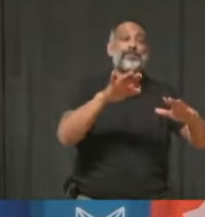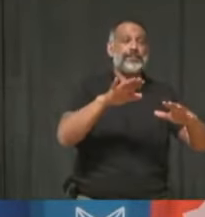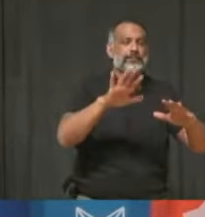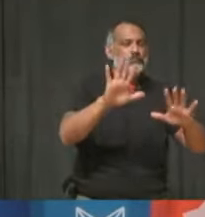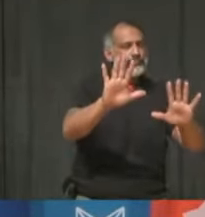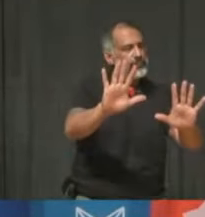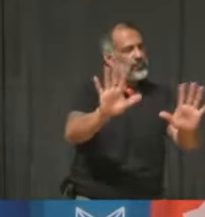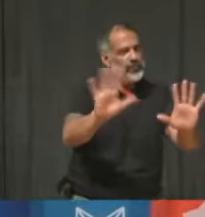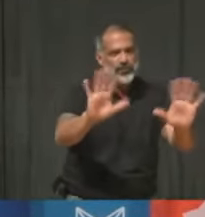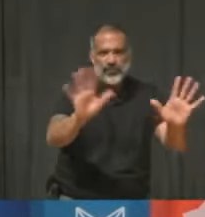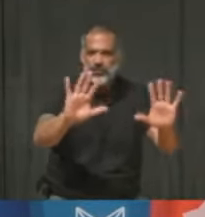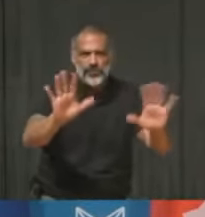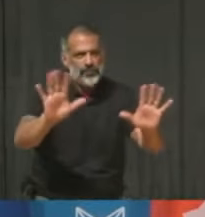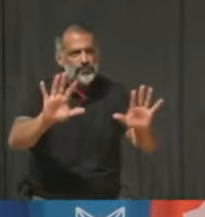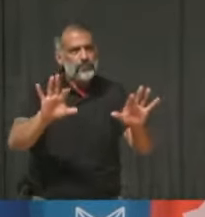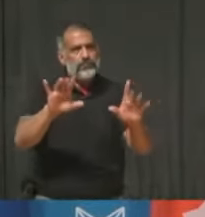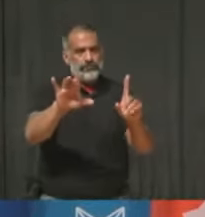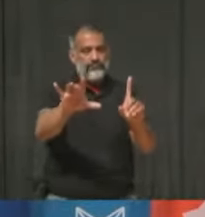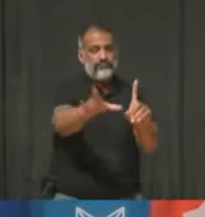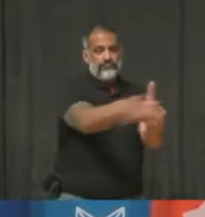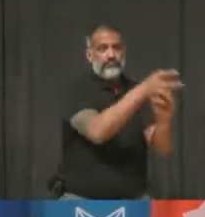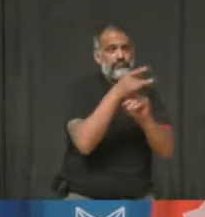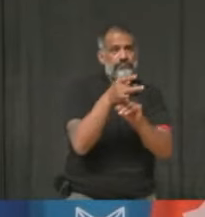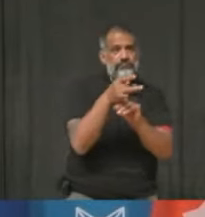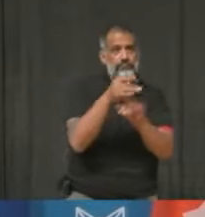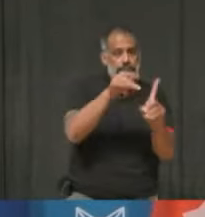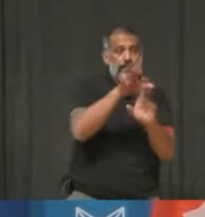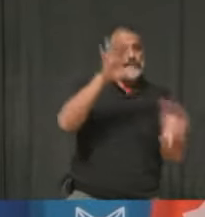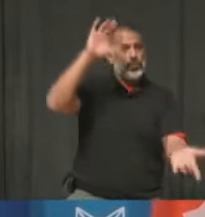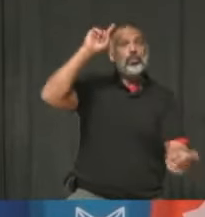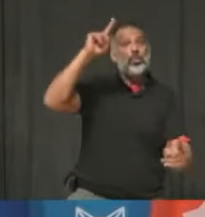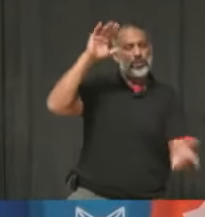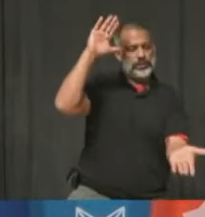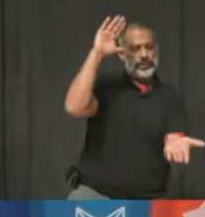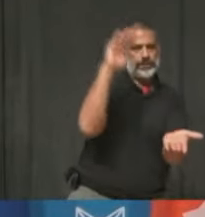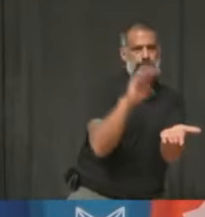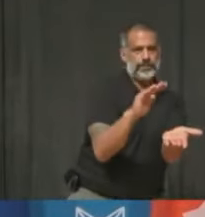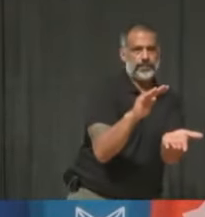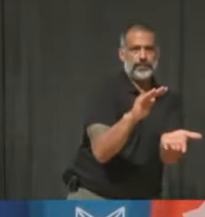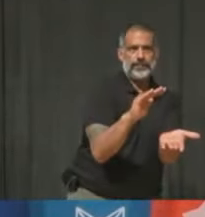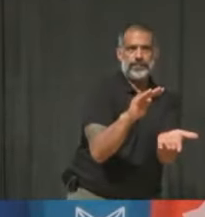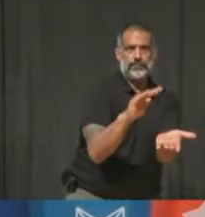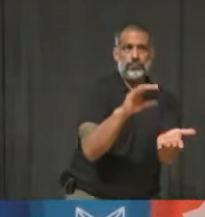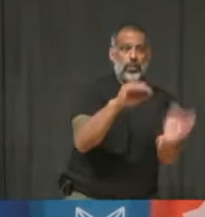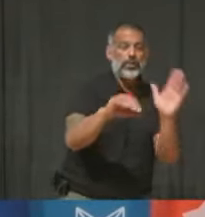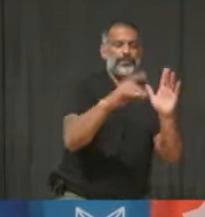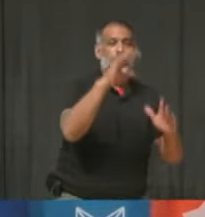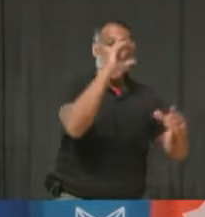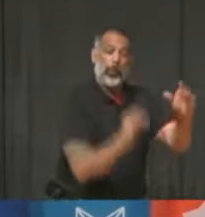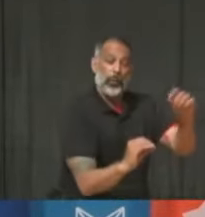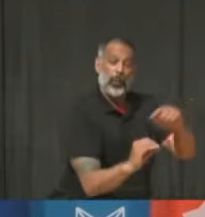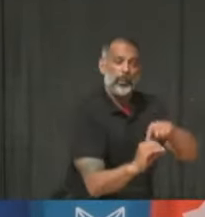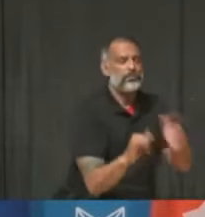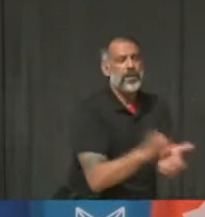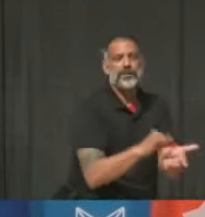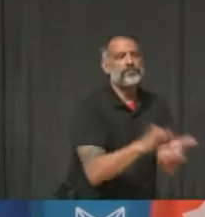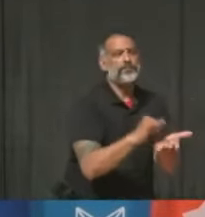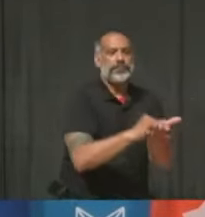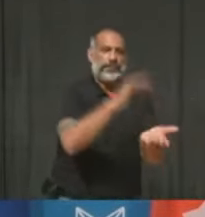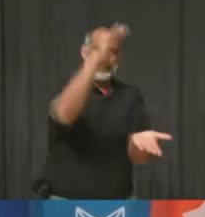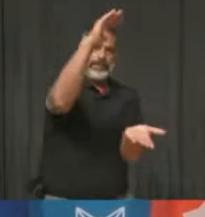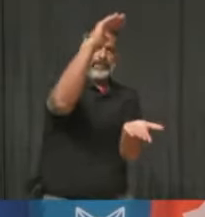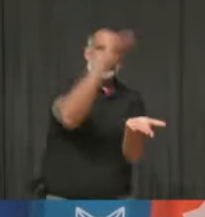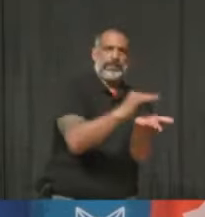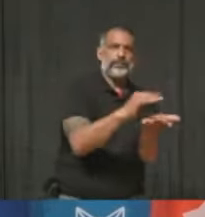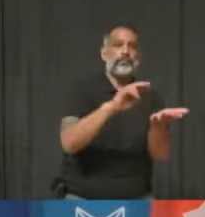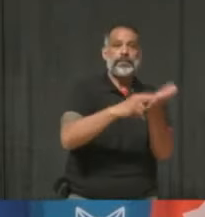transmission risk is diminished outdoors, a low risk is not no risk. And so you do need to continue maintaining distancing, masking, and certainly getting